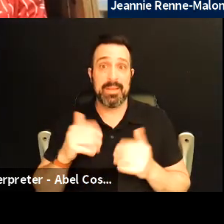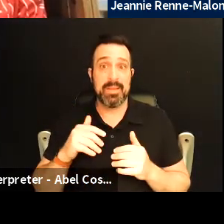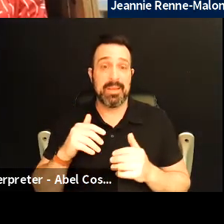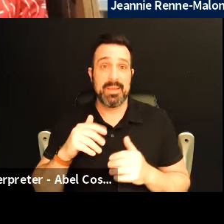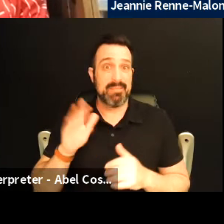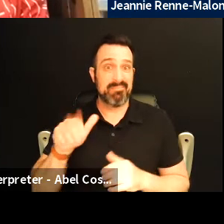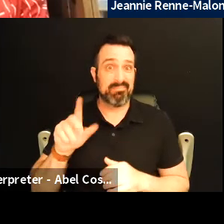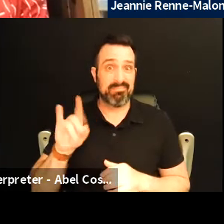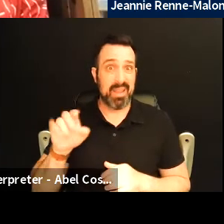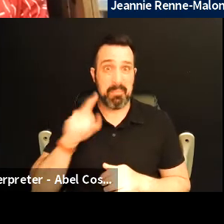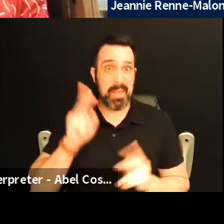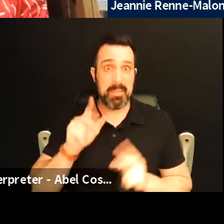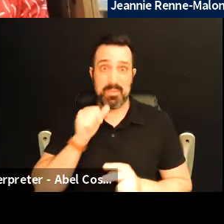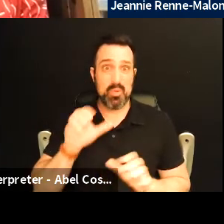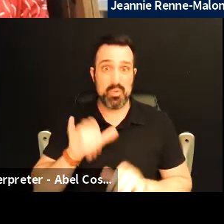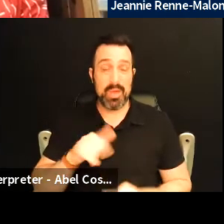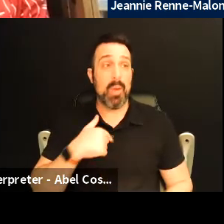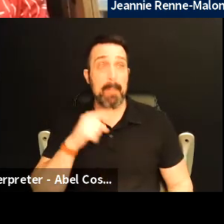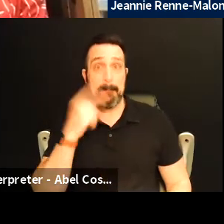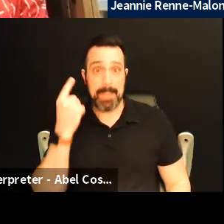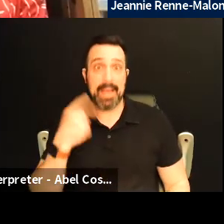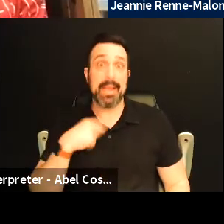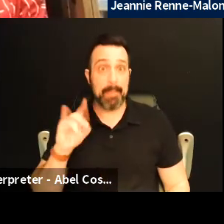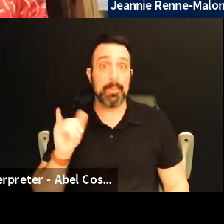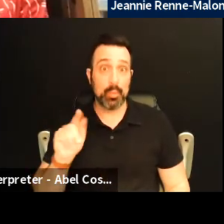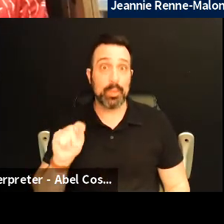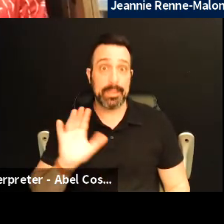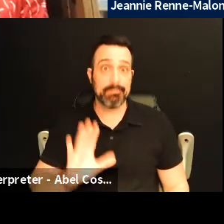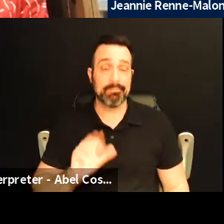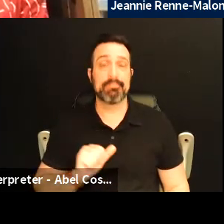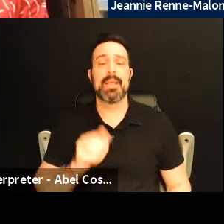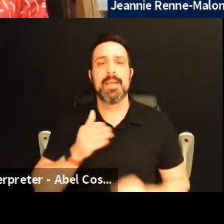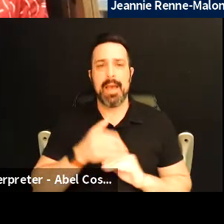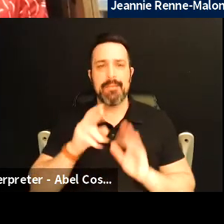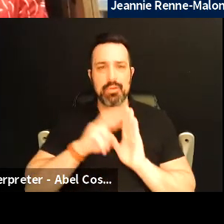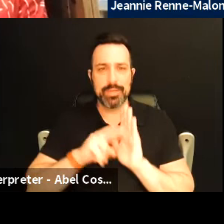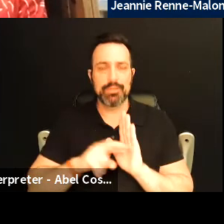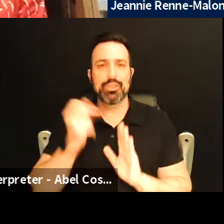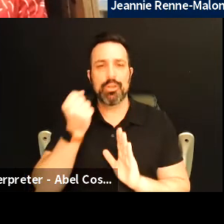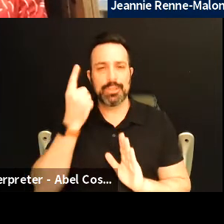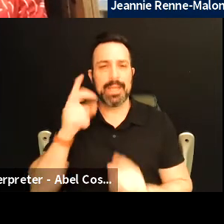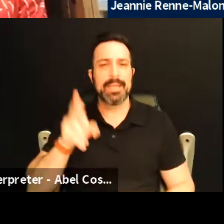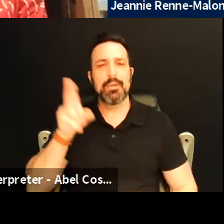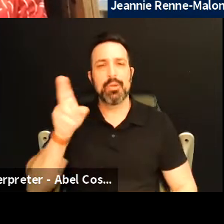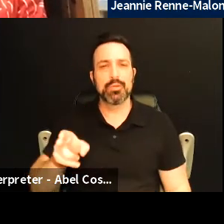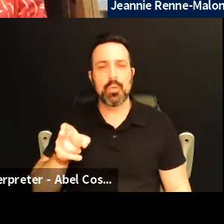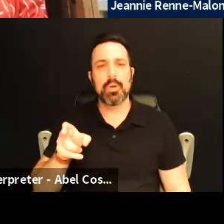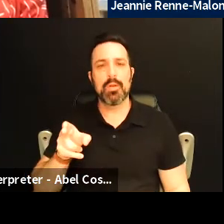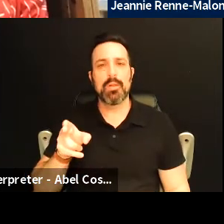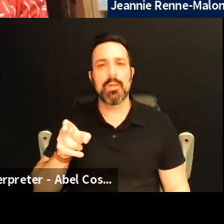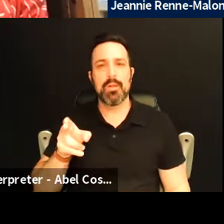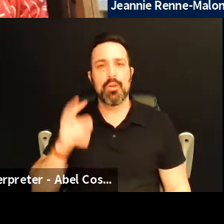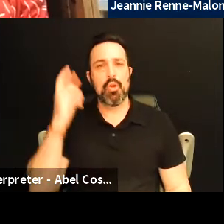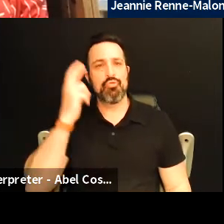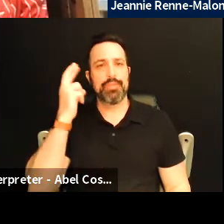don't do that and I was like I mean I'm black and I'm doing it and then after researching and understand historical the historical